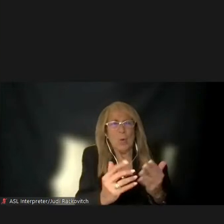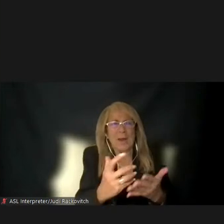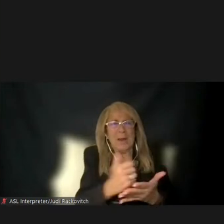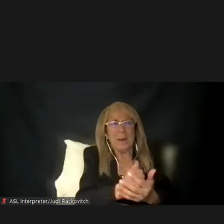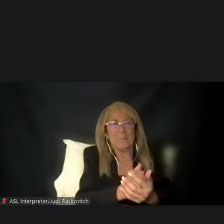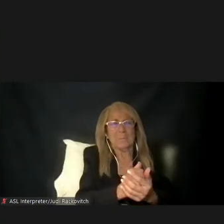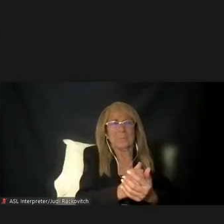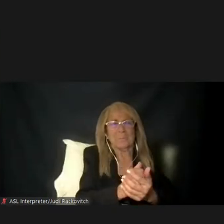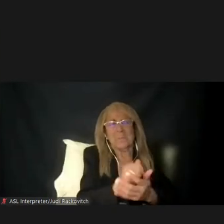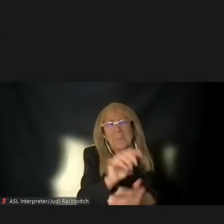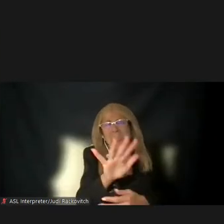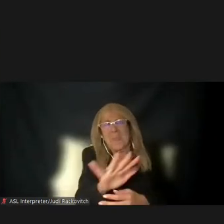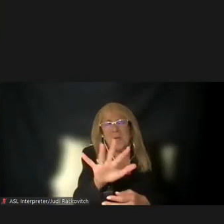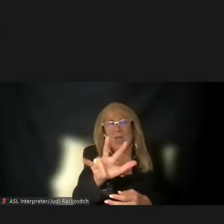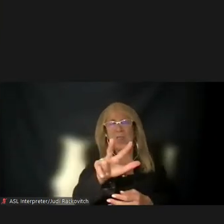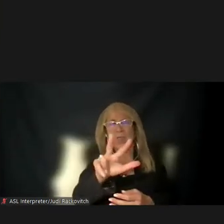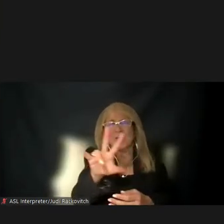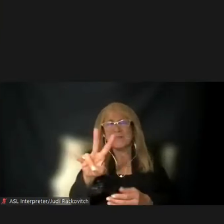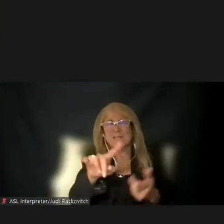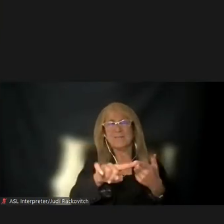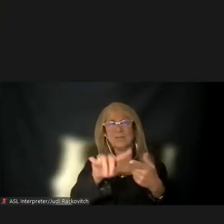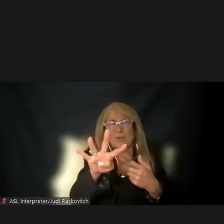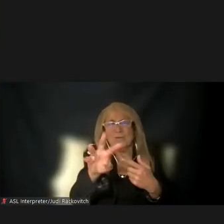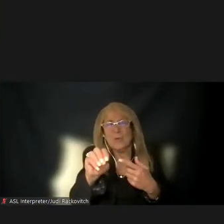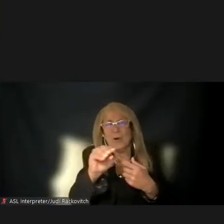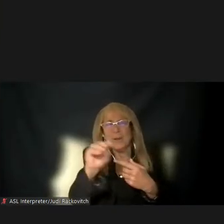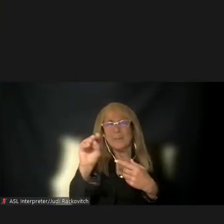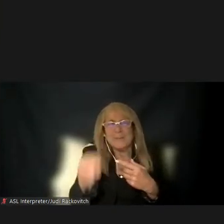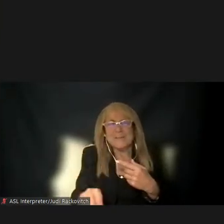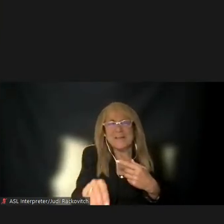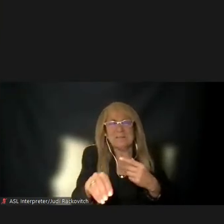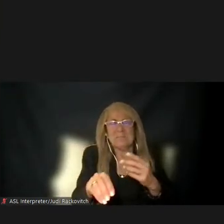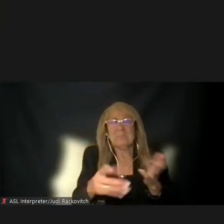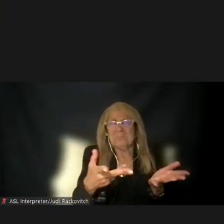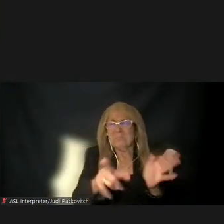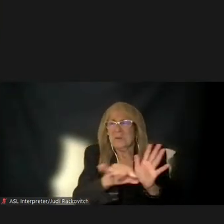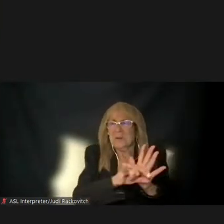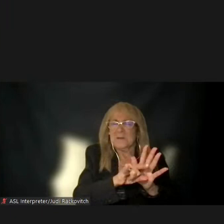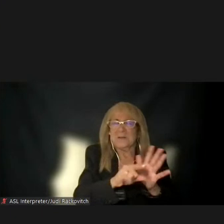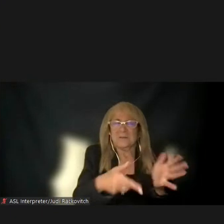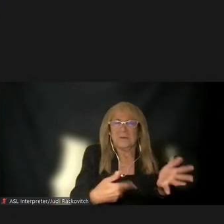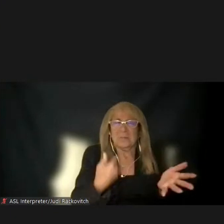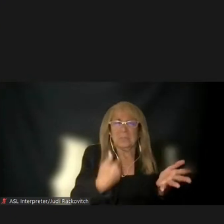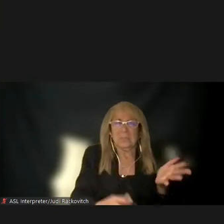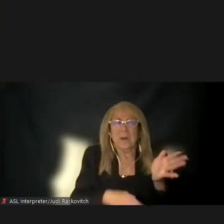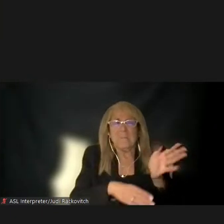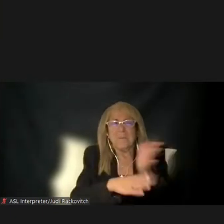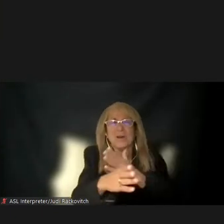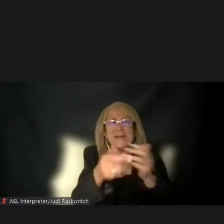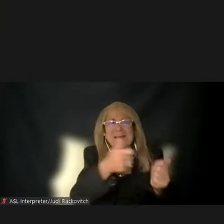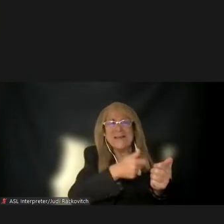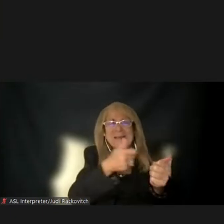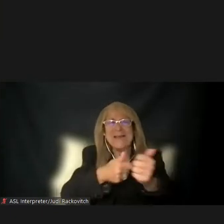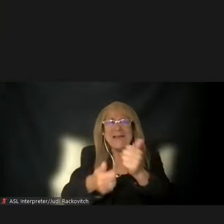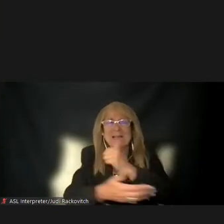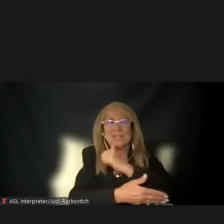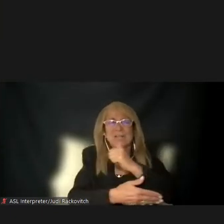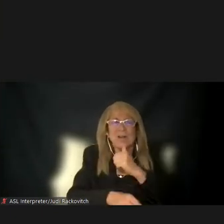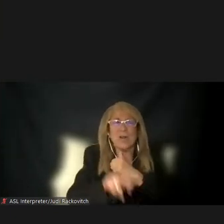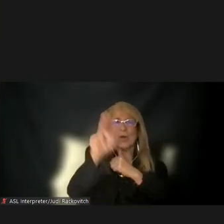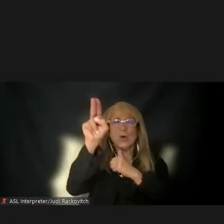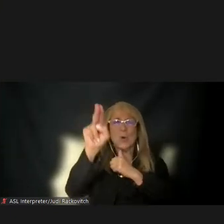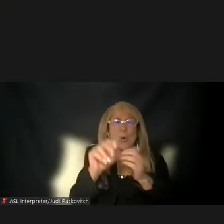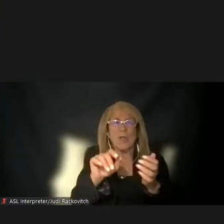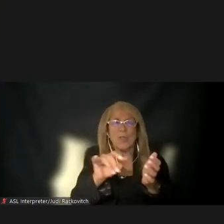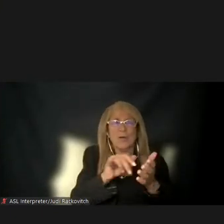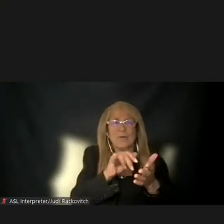Roughly 37% to 40% of the population identifies as a minority population in each of the counties in the study area to the north of New York City, on